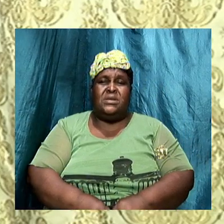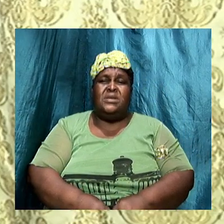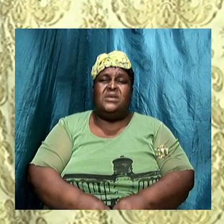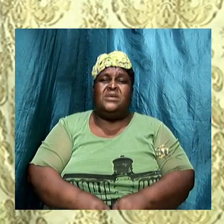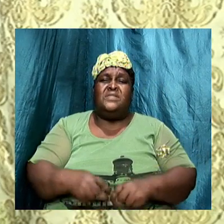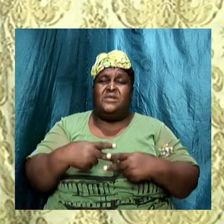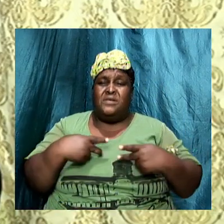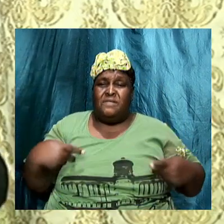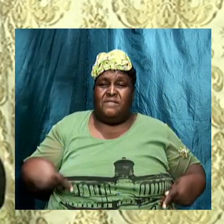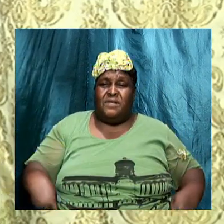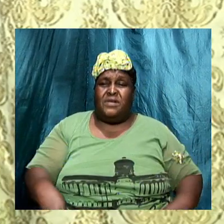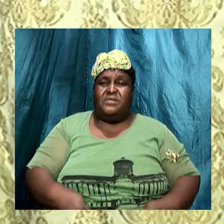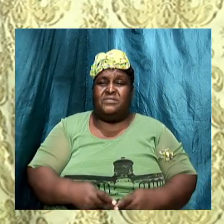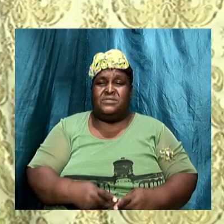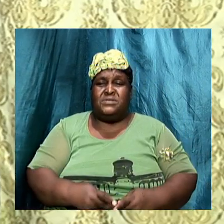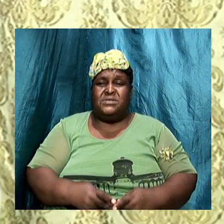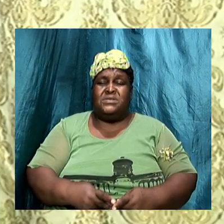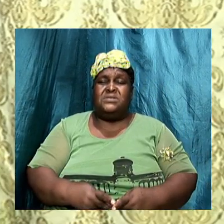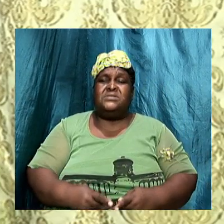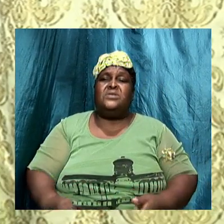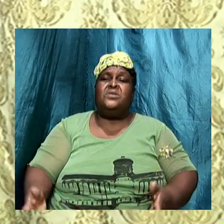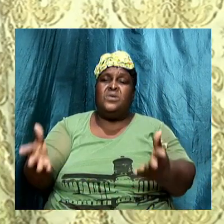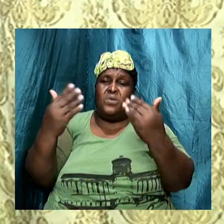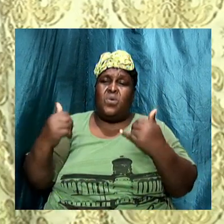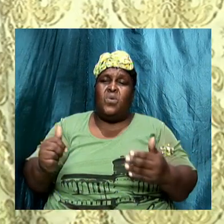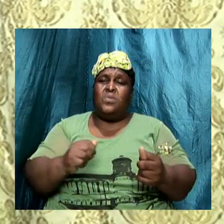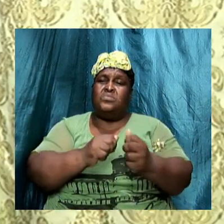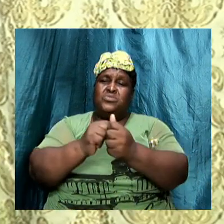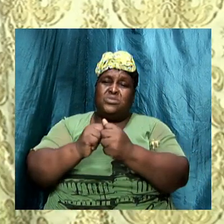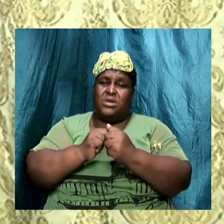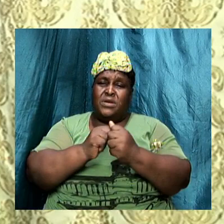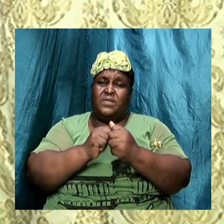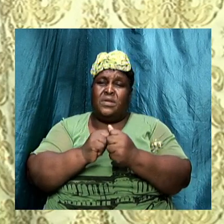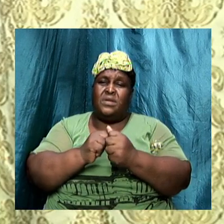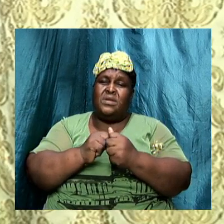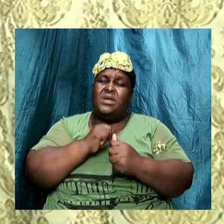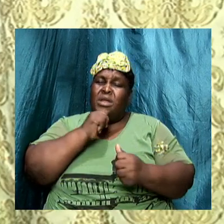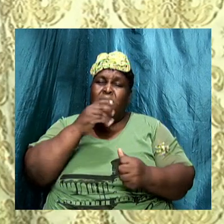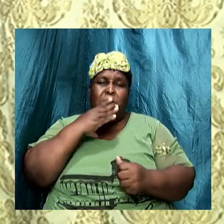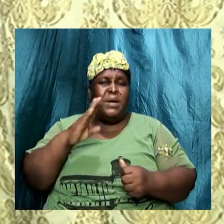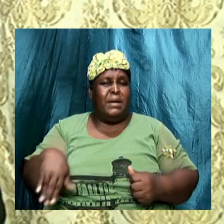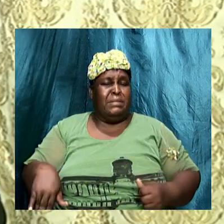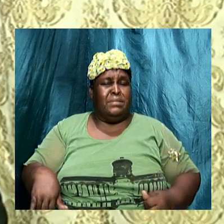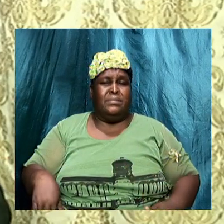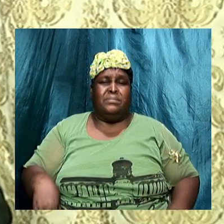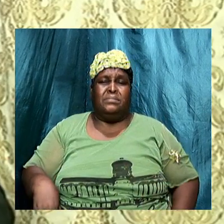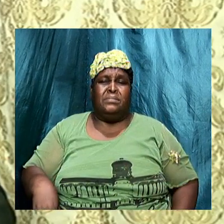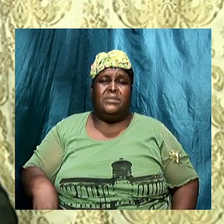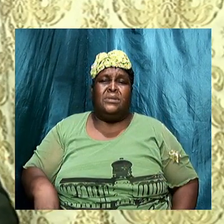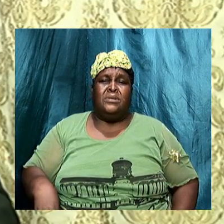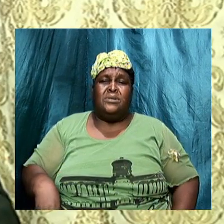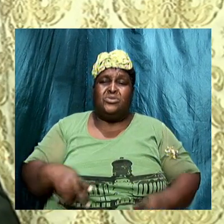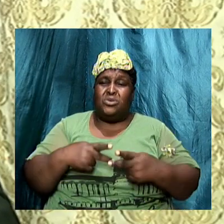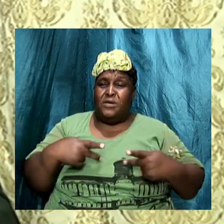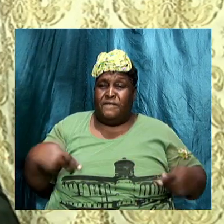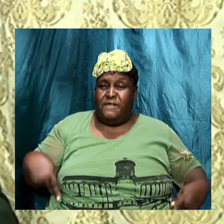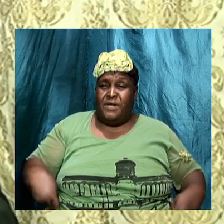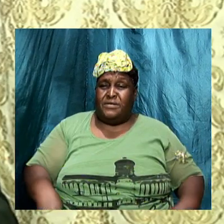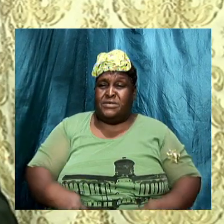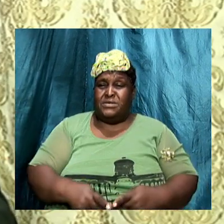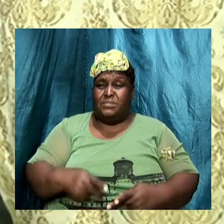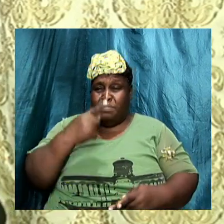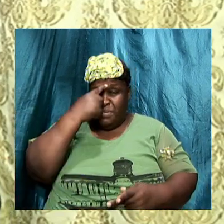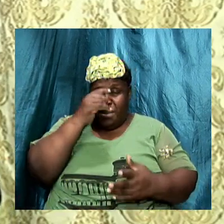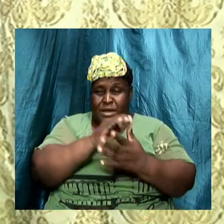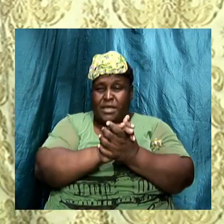so they believe in the resurrection so they're not so bad amen so the Pharisees believed in the resurrection